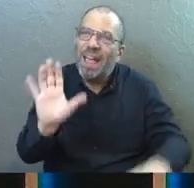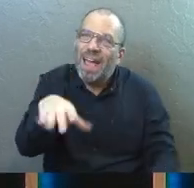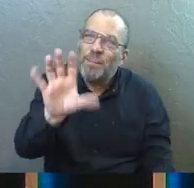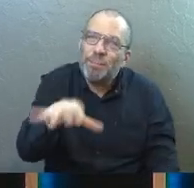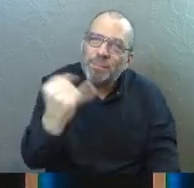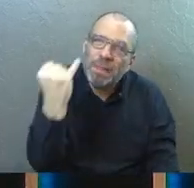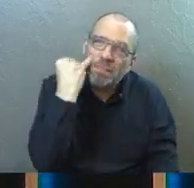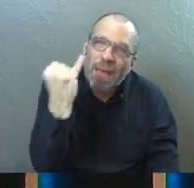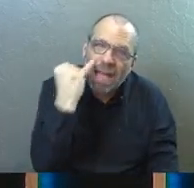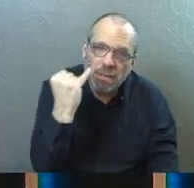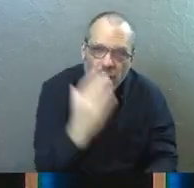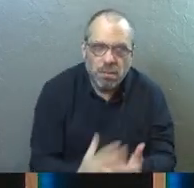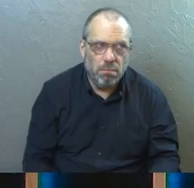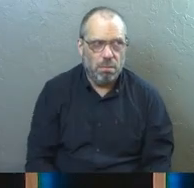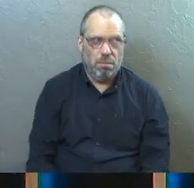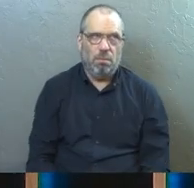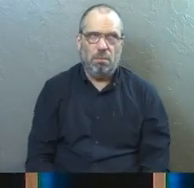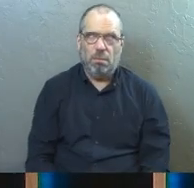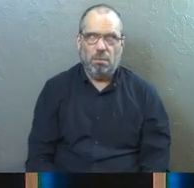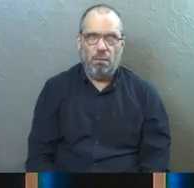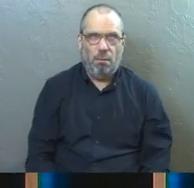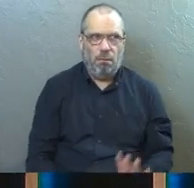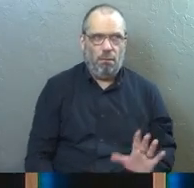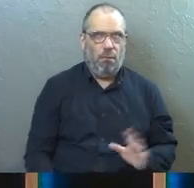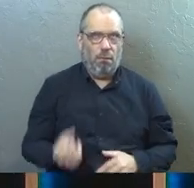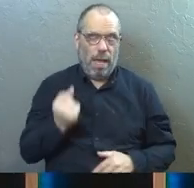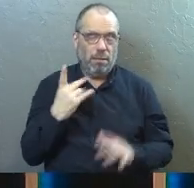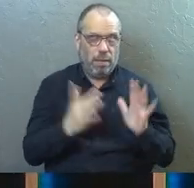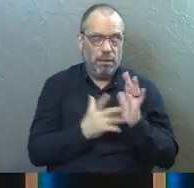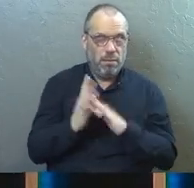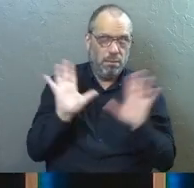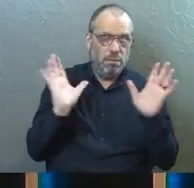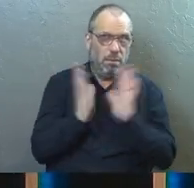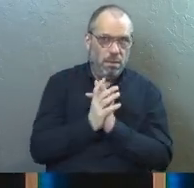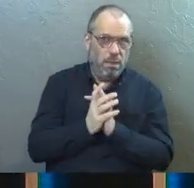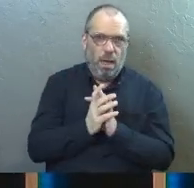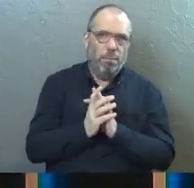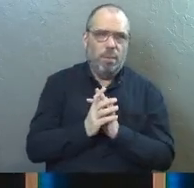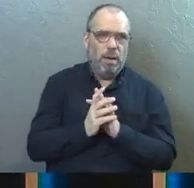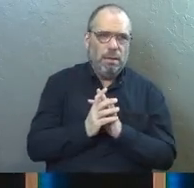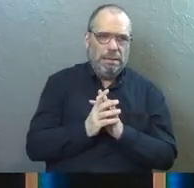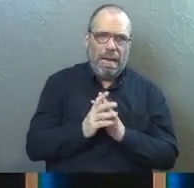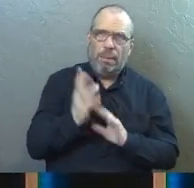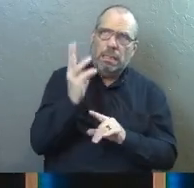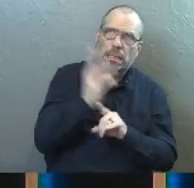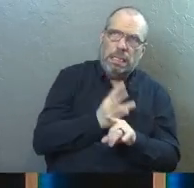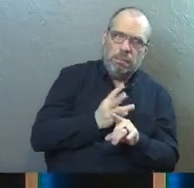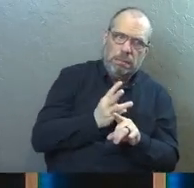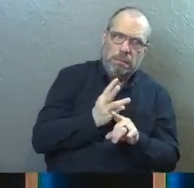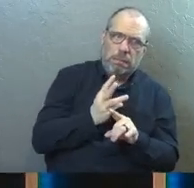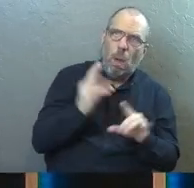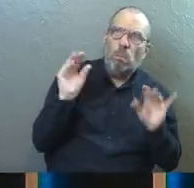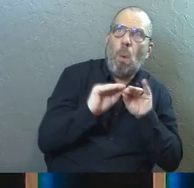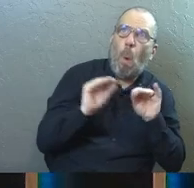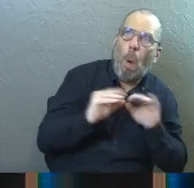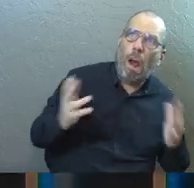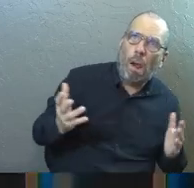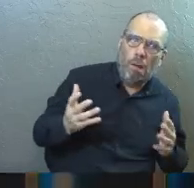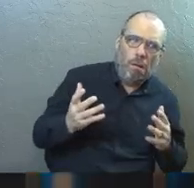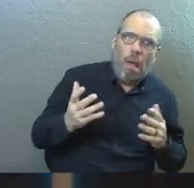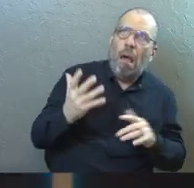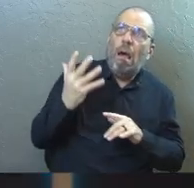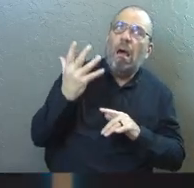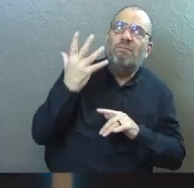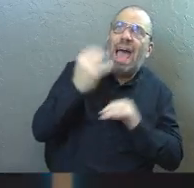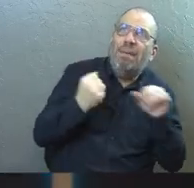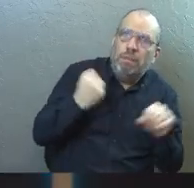you could just imagine some of them being like, I get it, Jesus. But give us six more months. Give